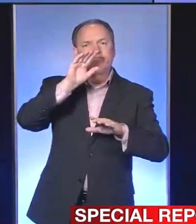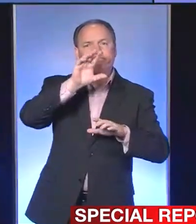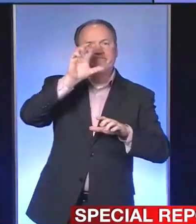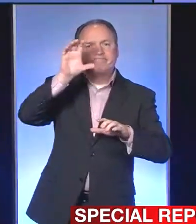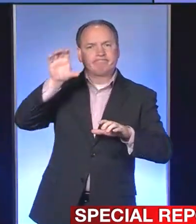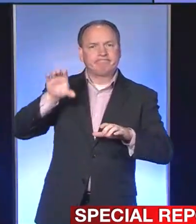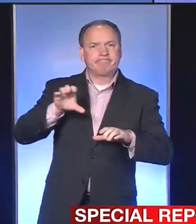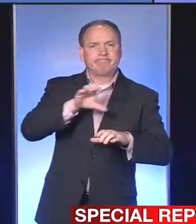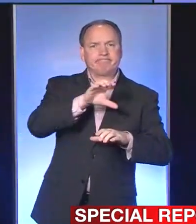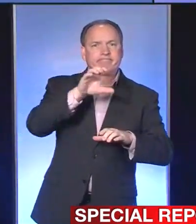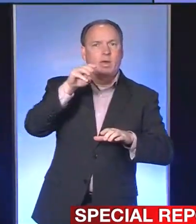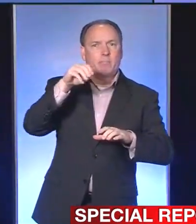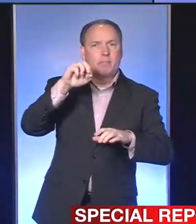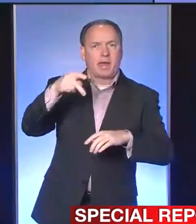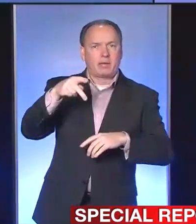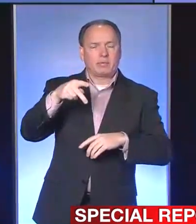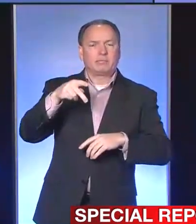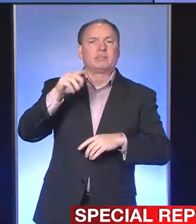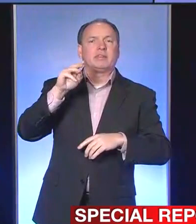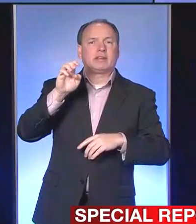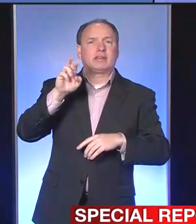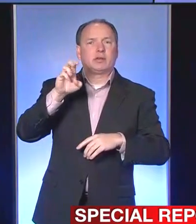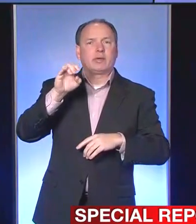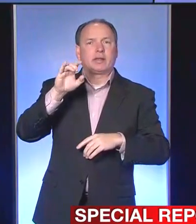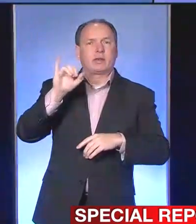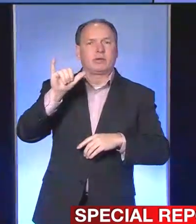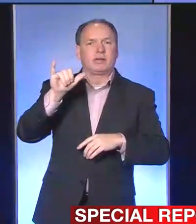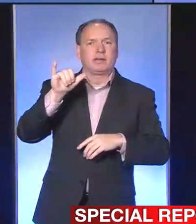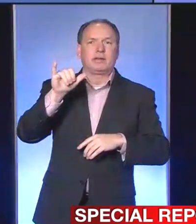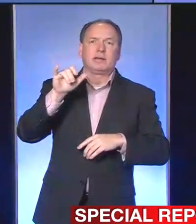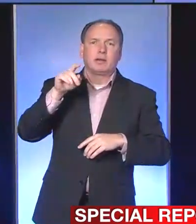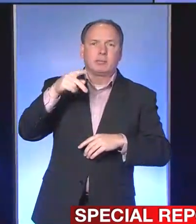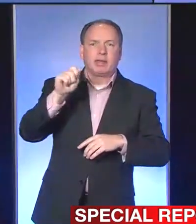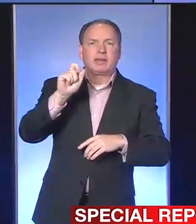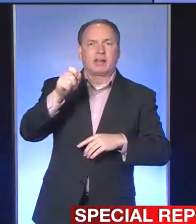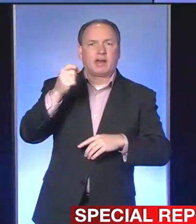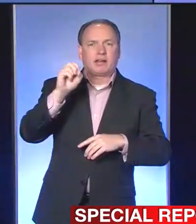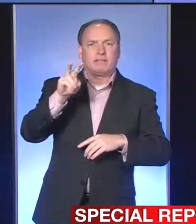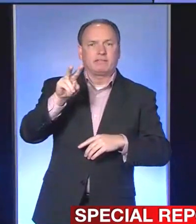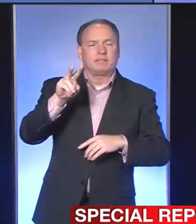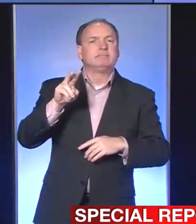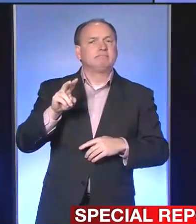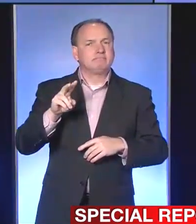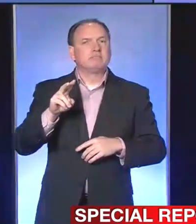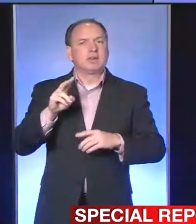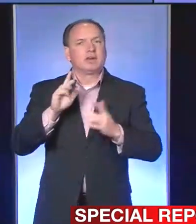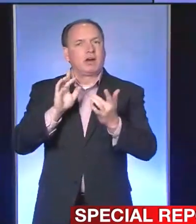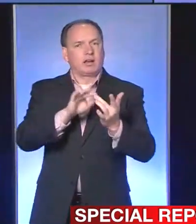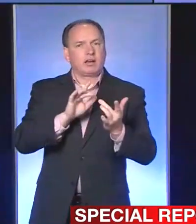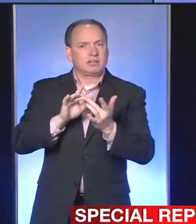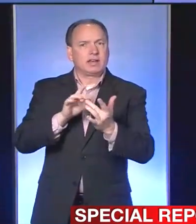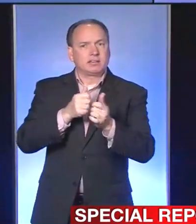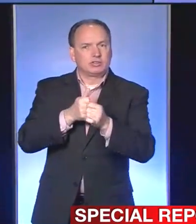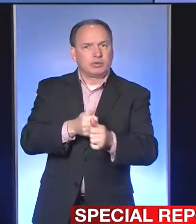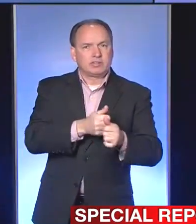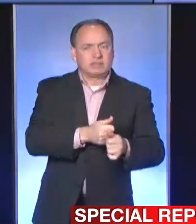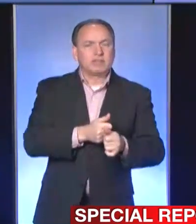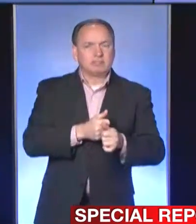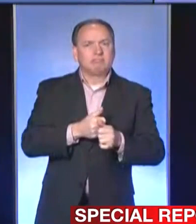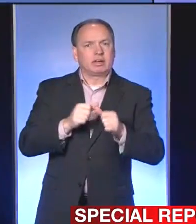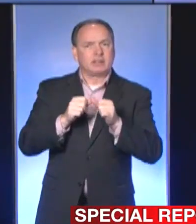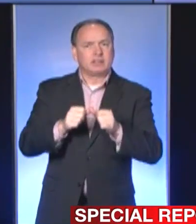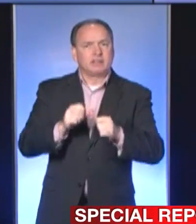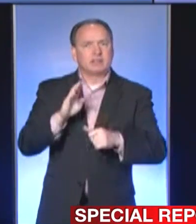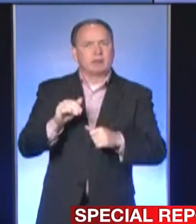at ErieCountyPA.gov. As always, contact tracing continues by Erie County's Department of